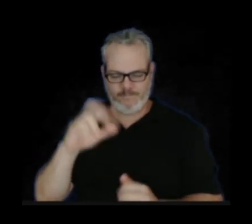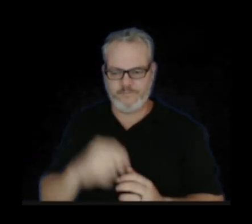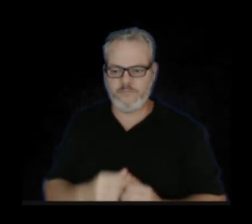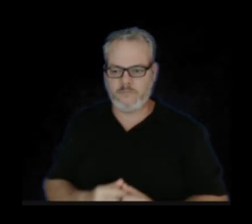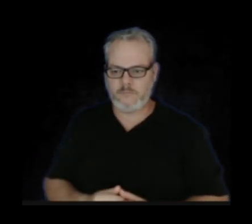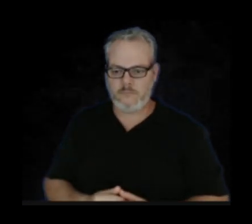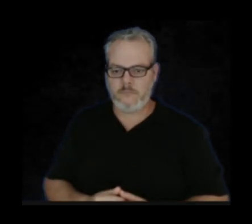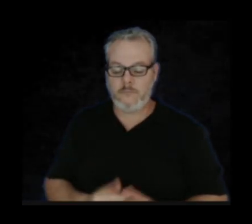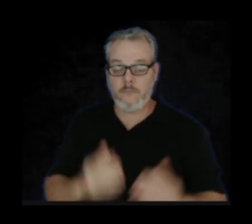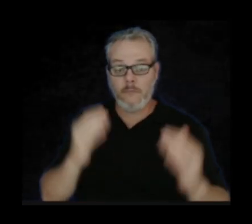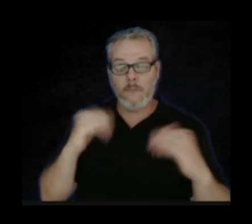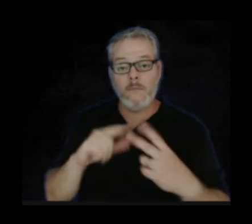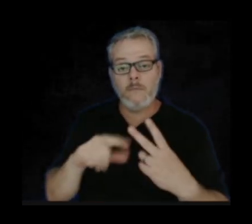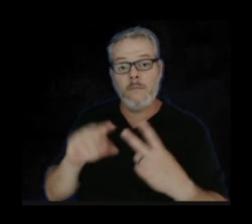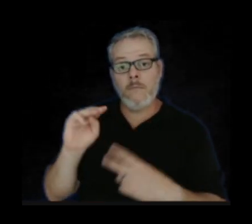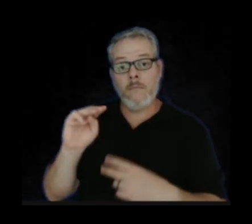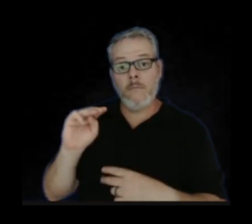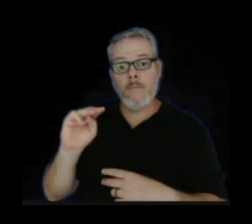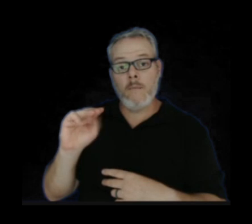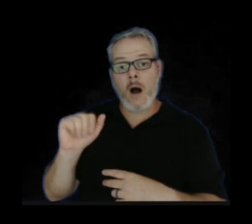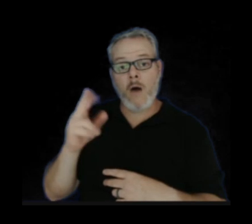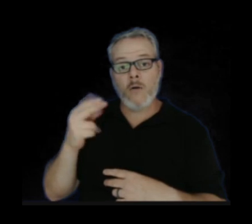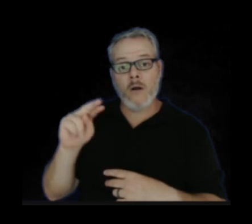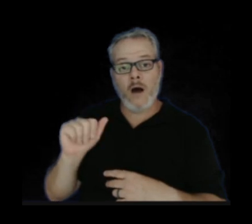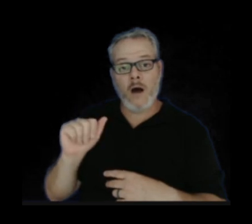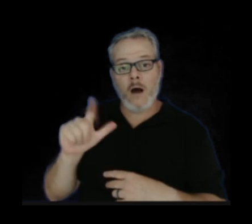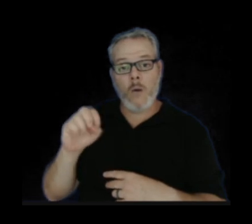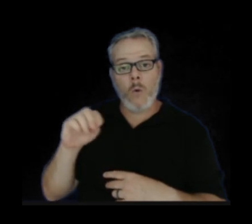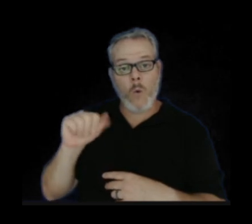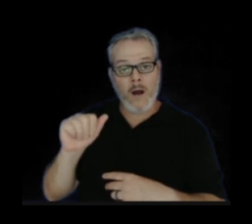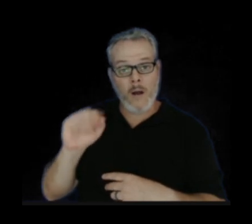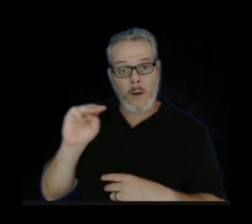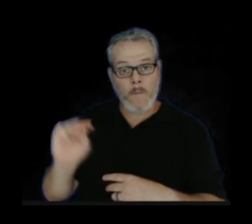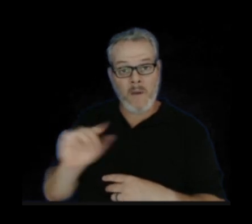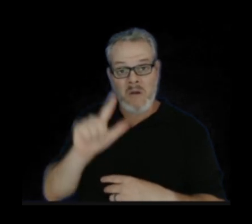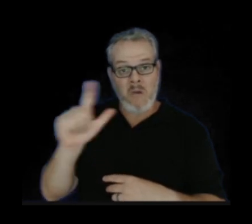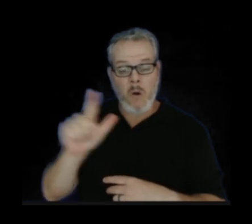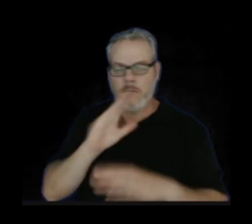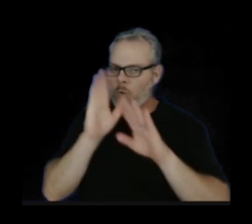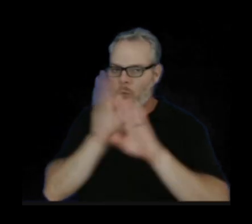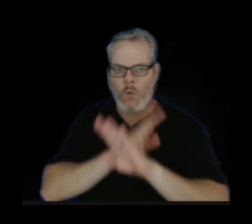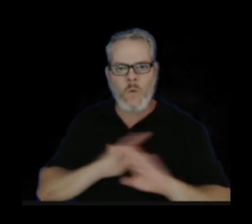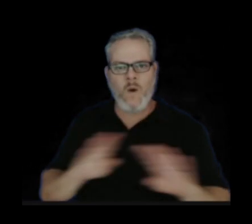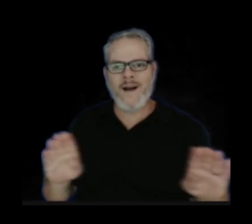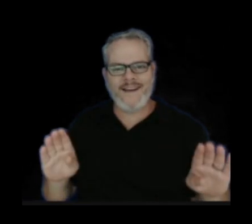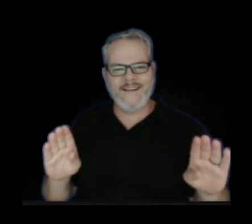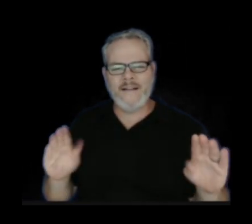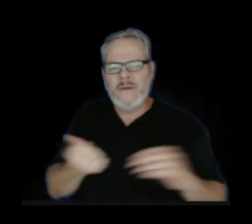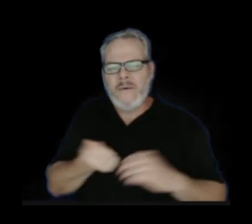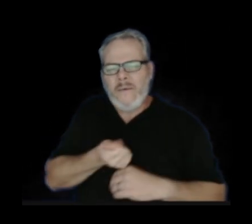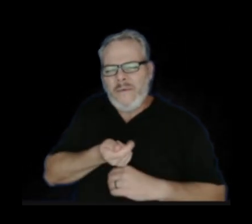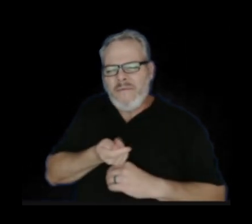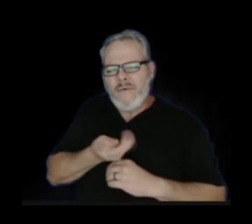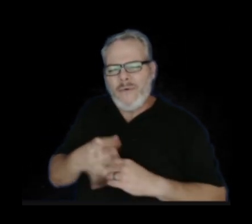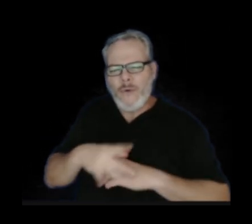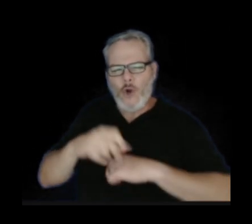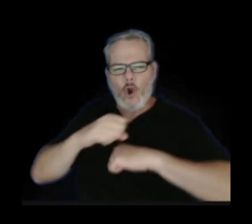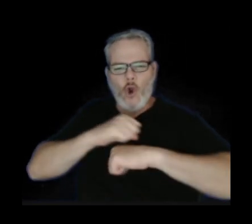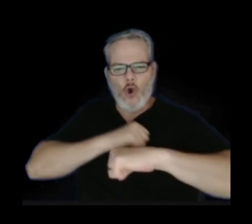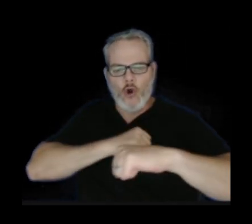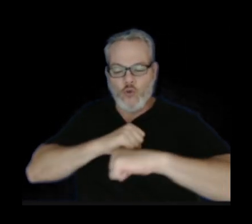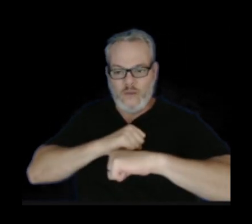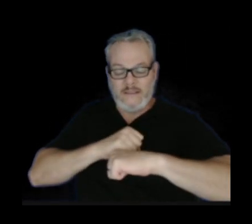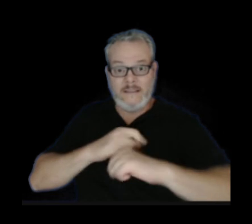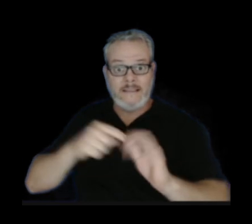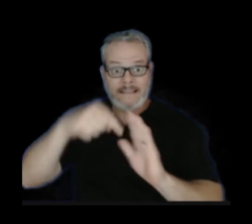On Mauna Loa, there have been very, very few earthquakes. It's been fairly quiet as the volcano re-inflates. And the deep earthquakes perhaps are